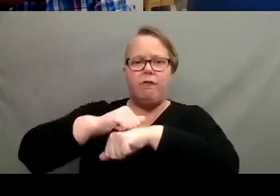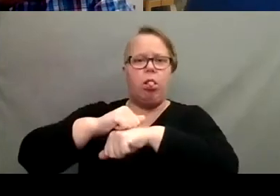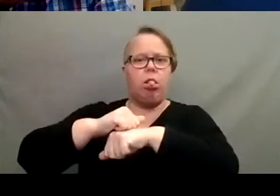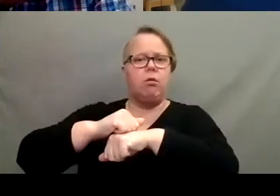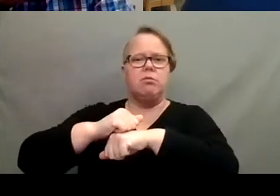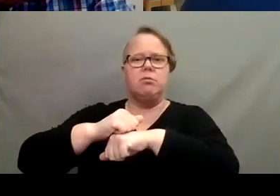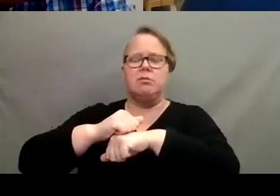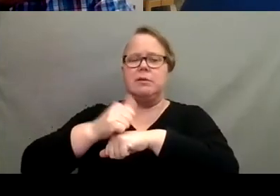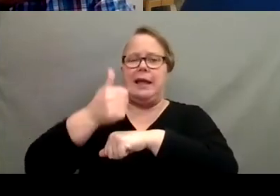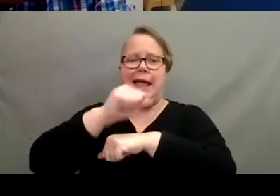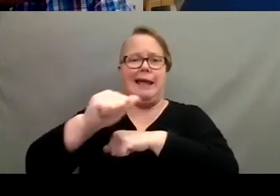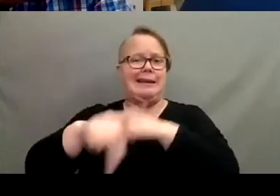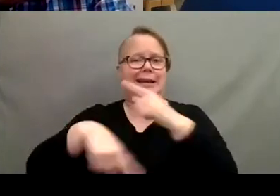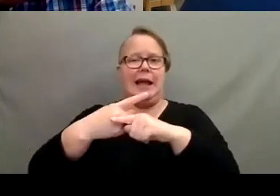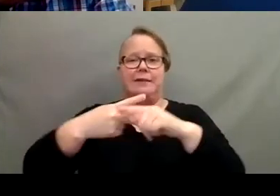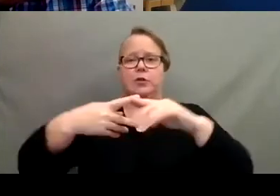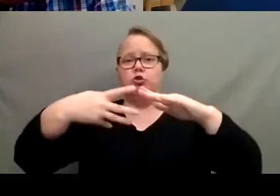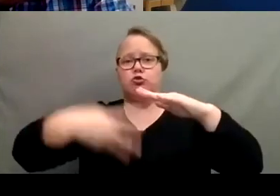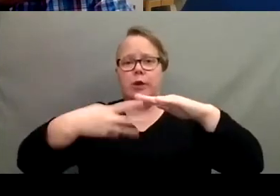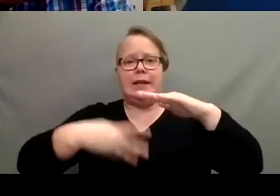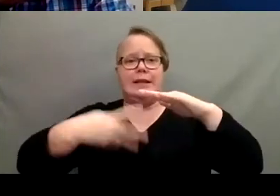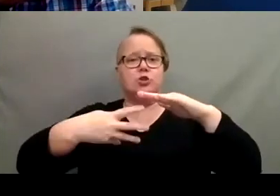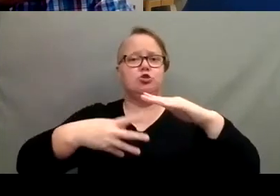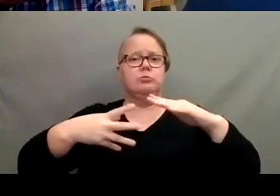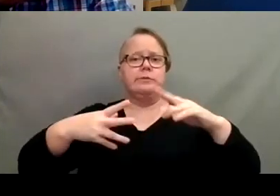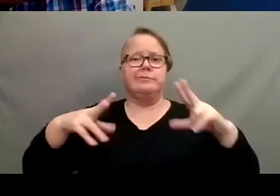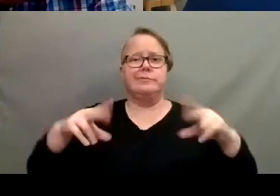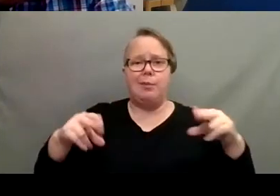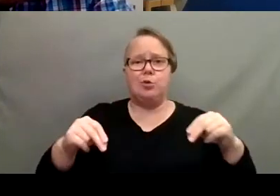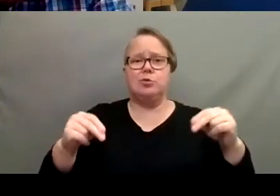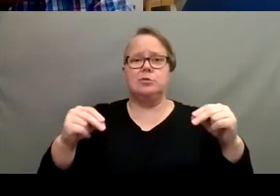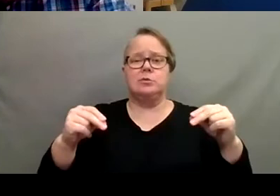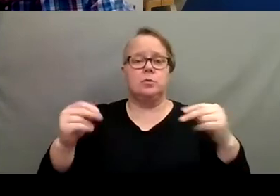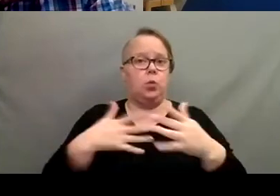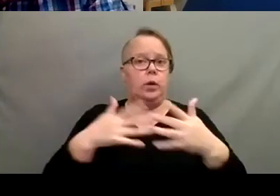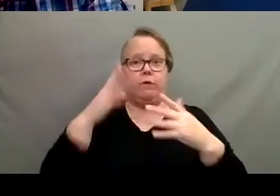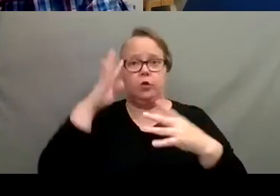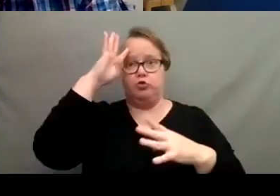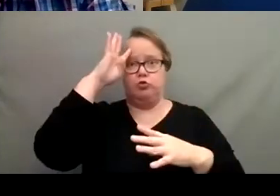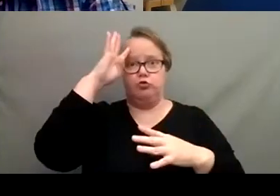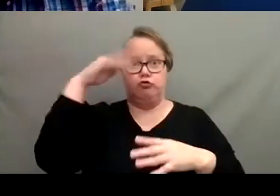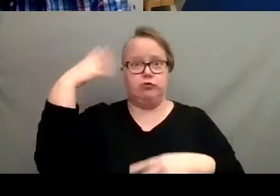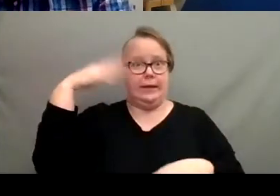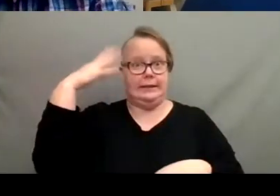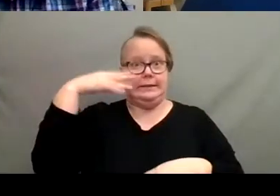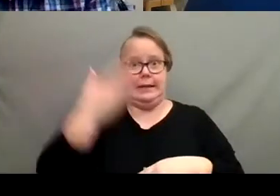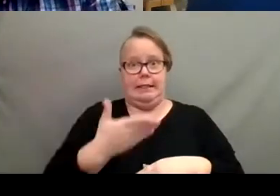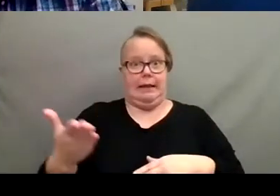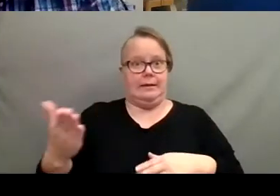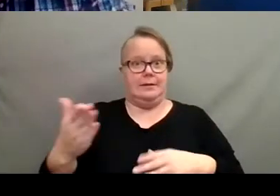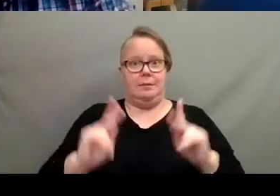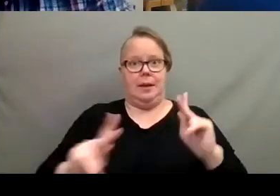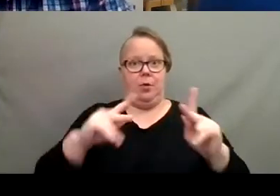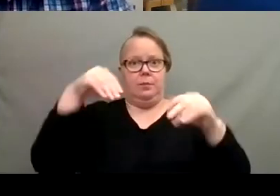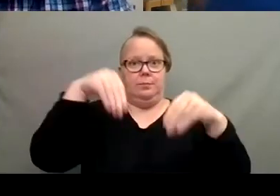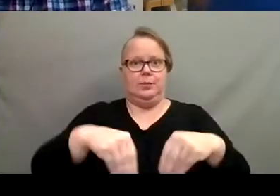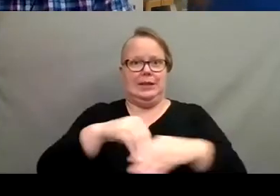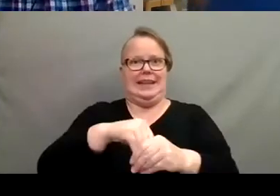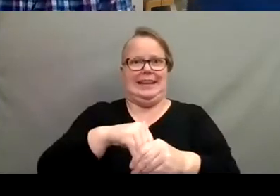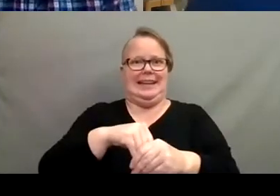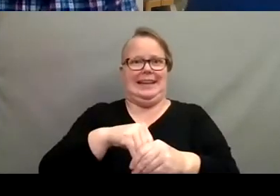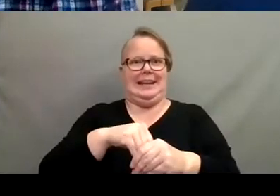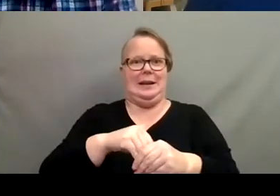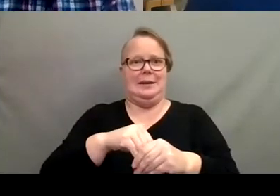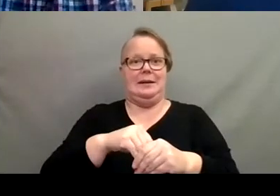of drainage, pop cans, diapers, whatever crazy things people put in, in, in pots. Use diapers. Yeah.